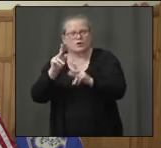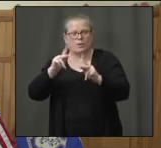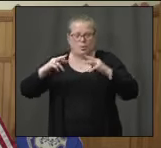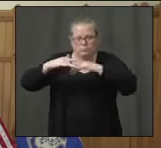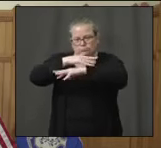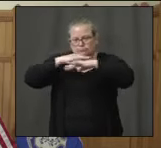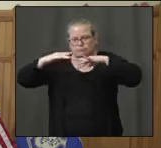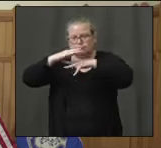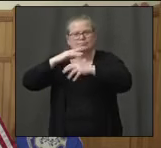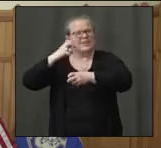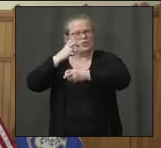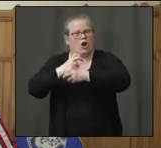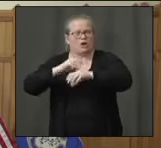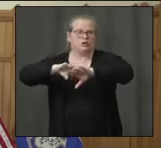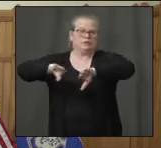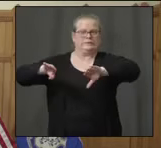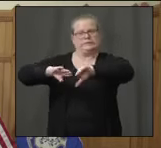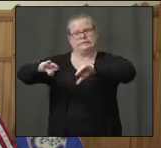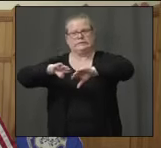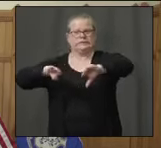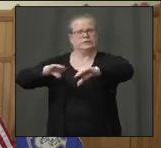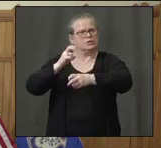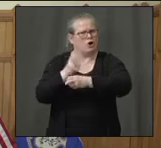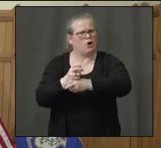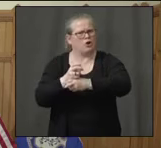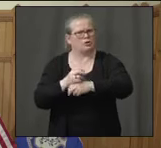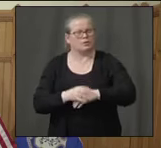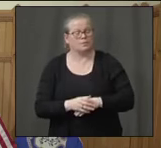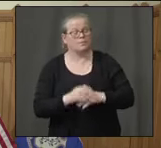We'll move along next to Hearst Connecticut Media.